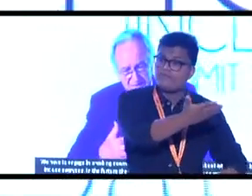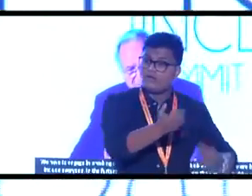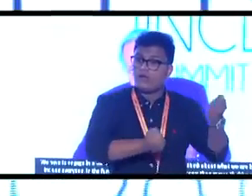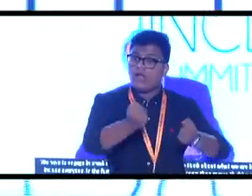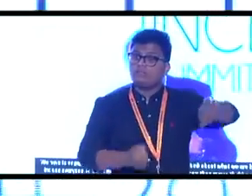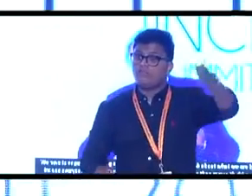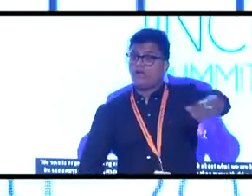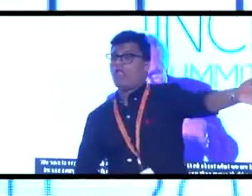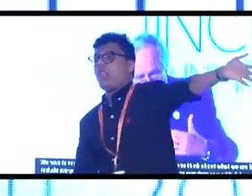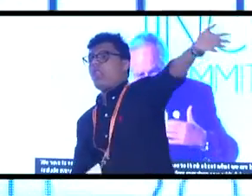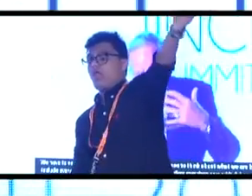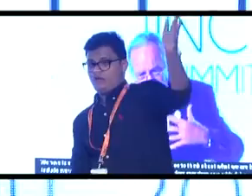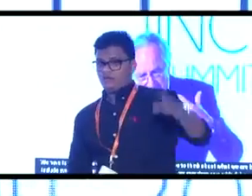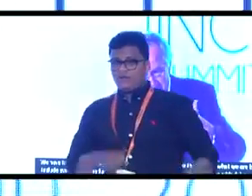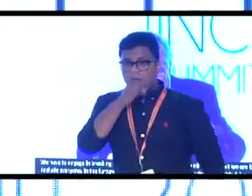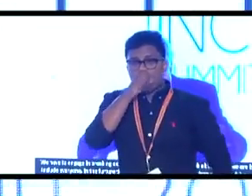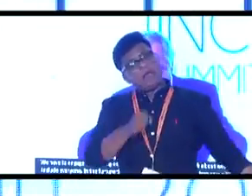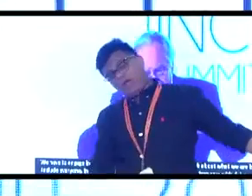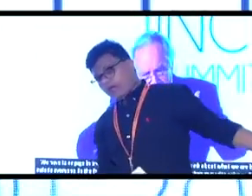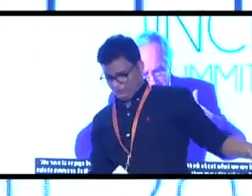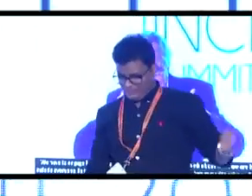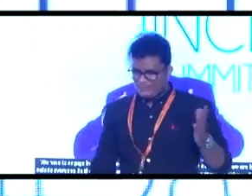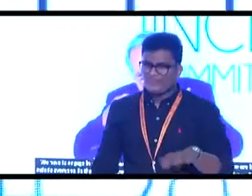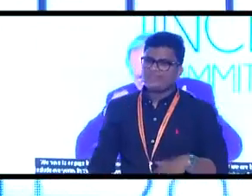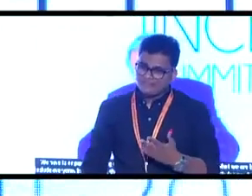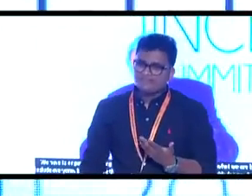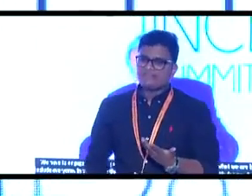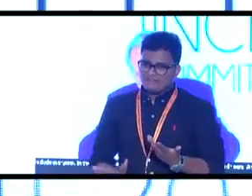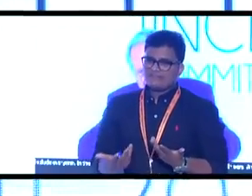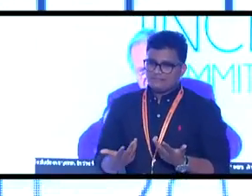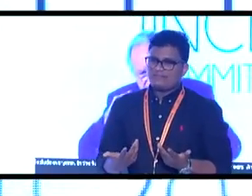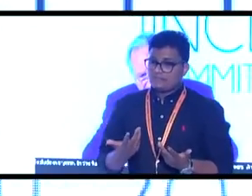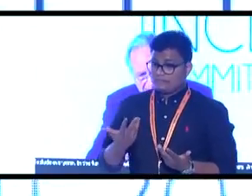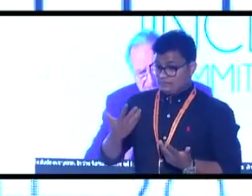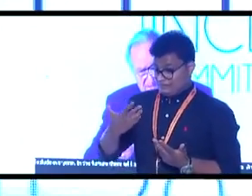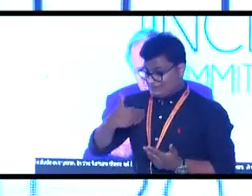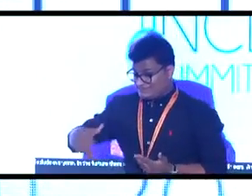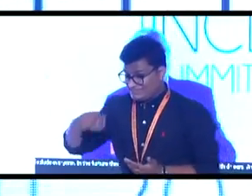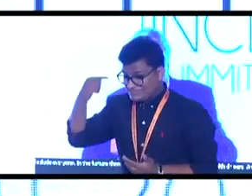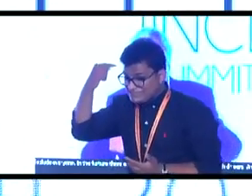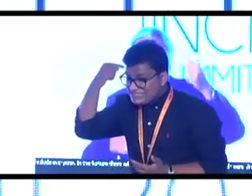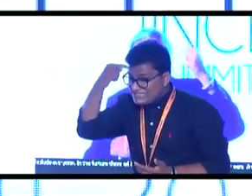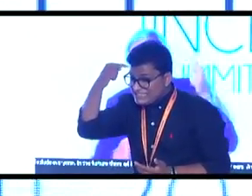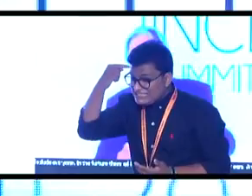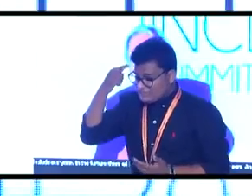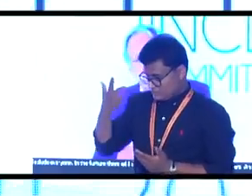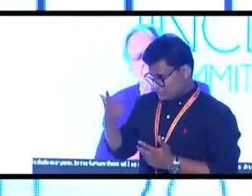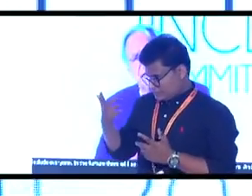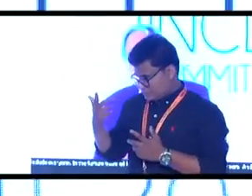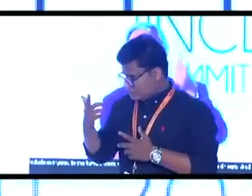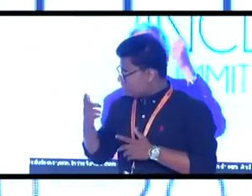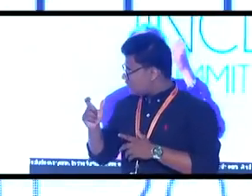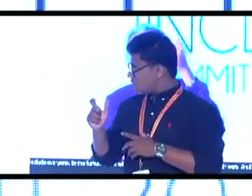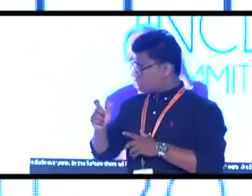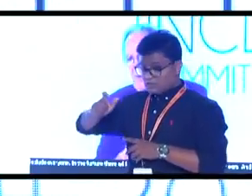have to be on the cutting edge. We have to be pushing, demanding that when a new building is